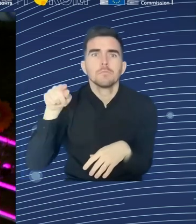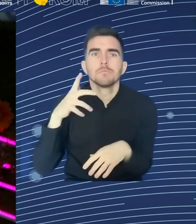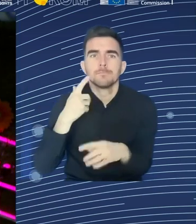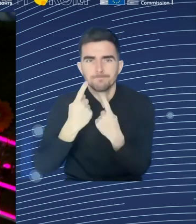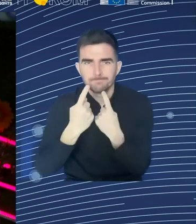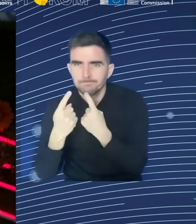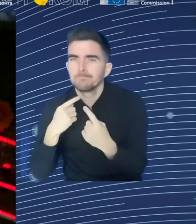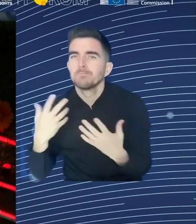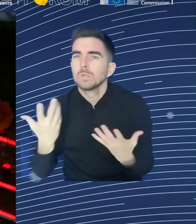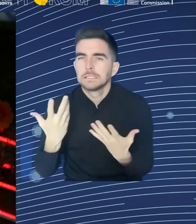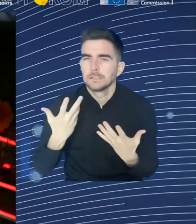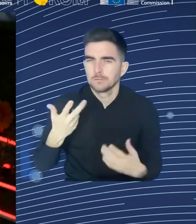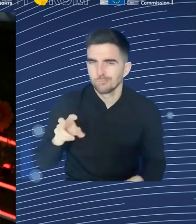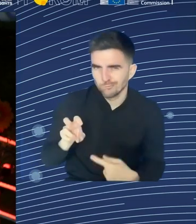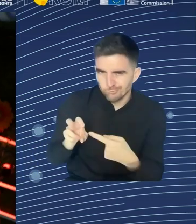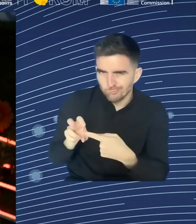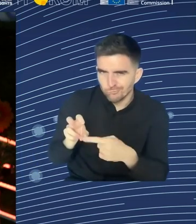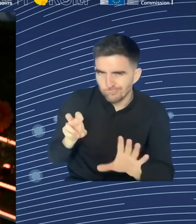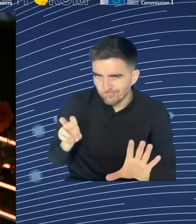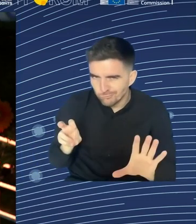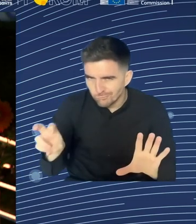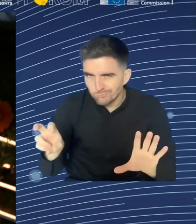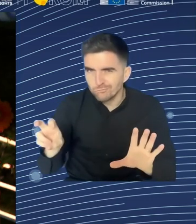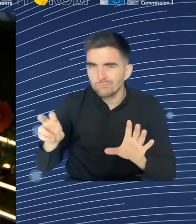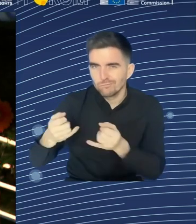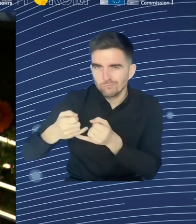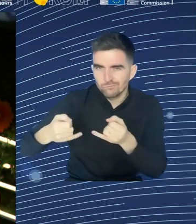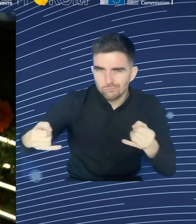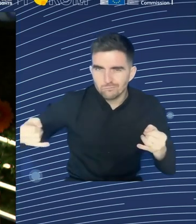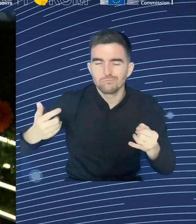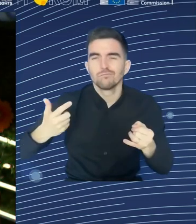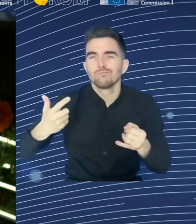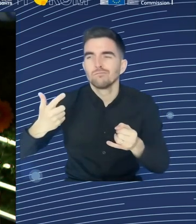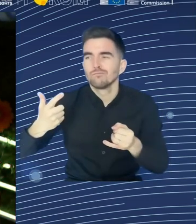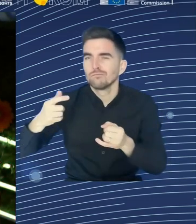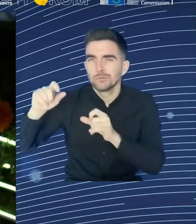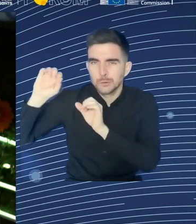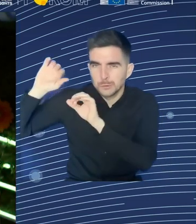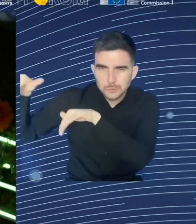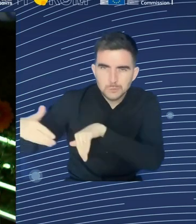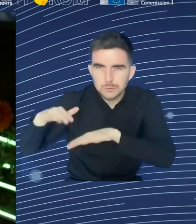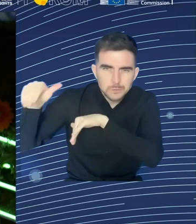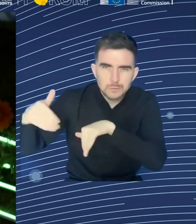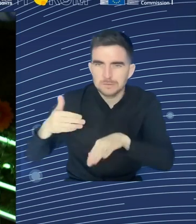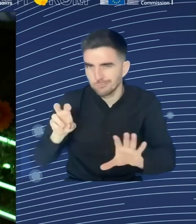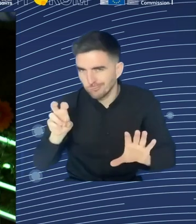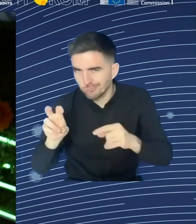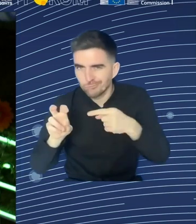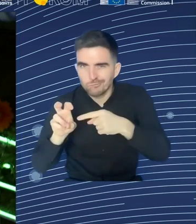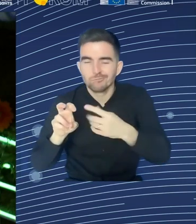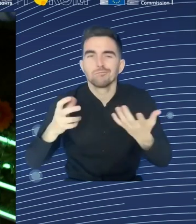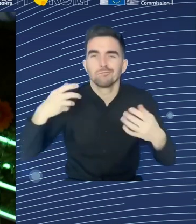it has doubled since then. So let's then go to the poverty. And here,